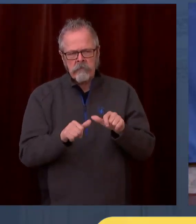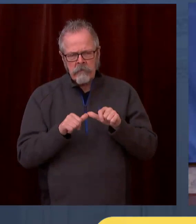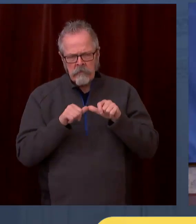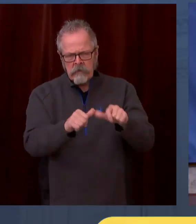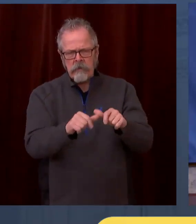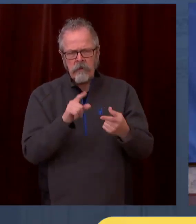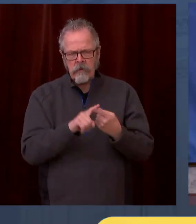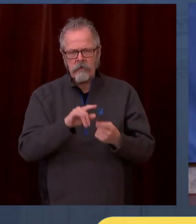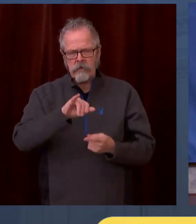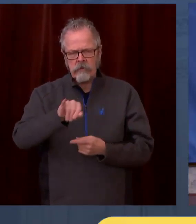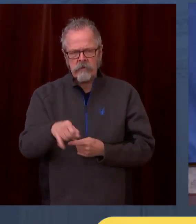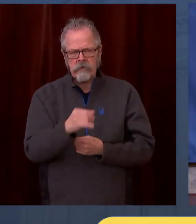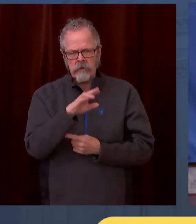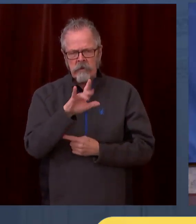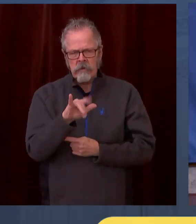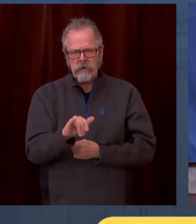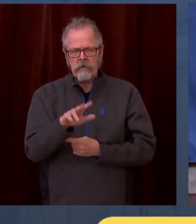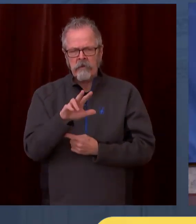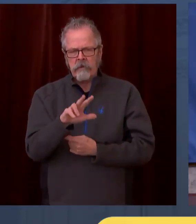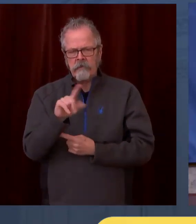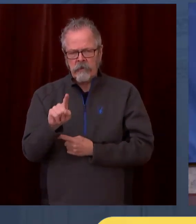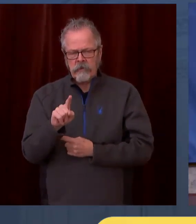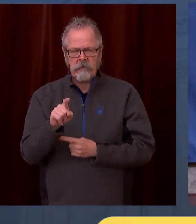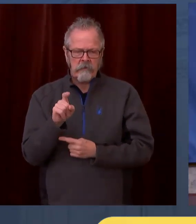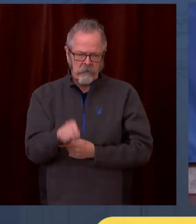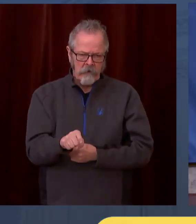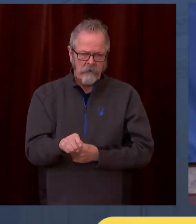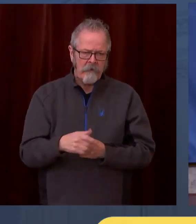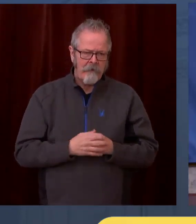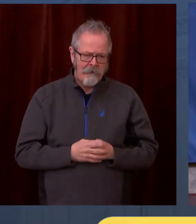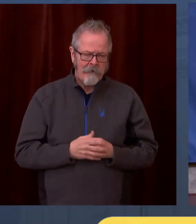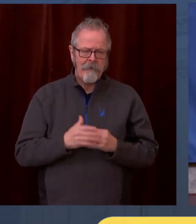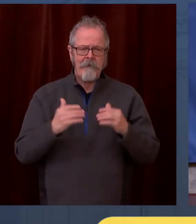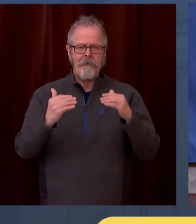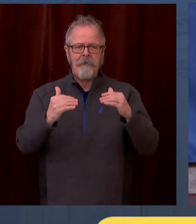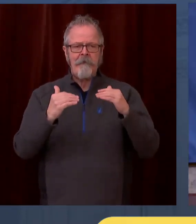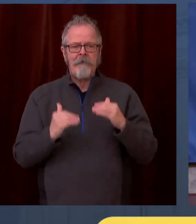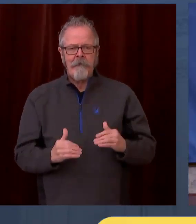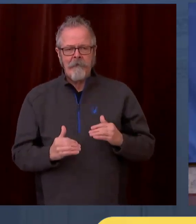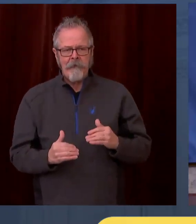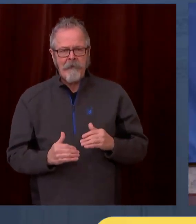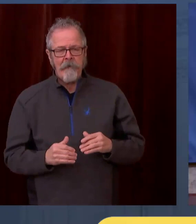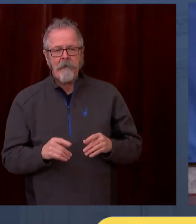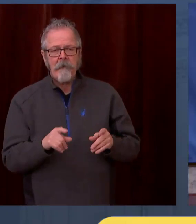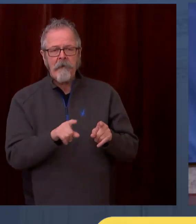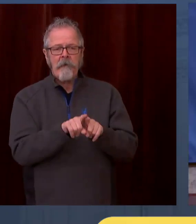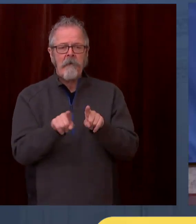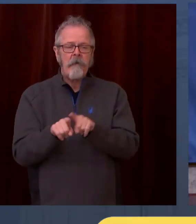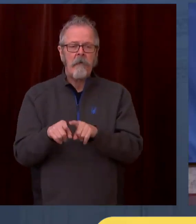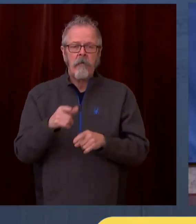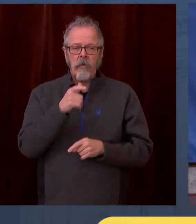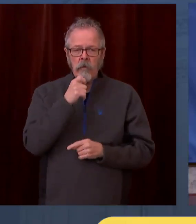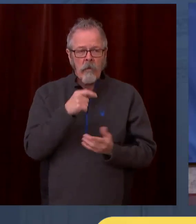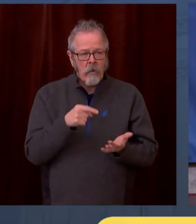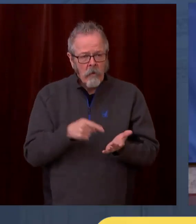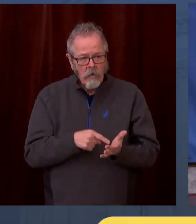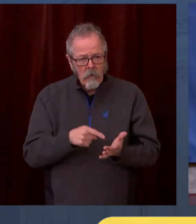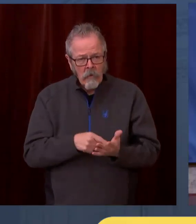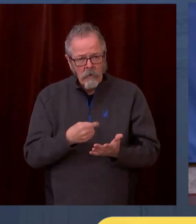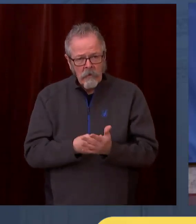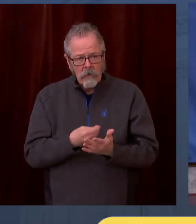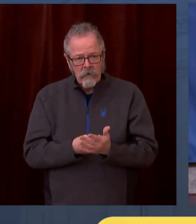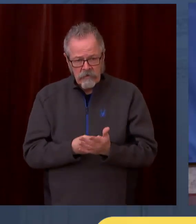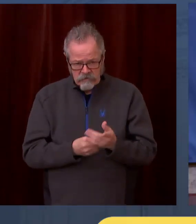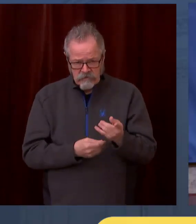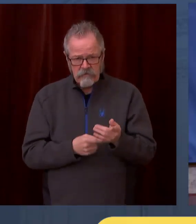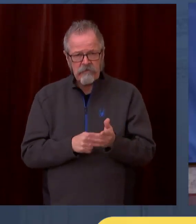the pandemic from garnishment, not just those that are labeled stimulus payments. People need these